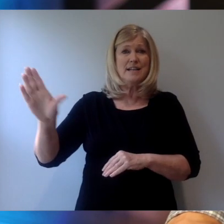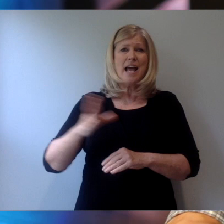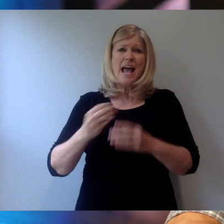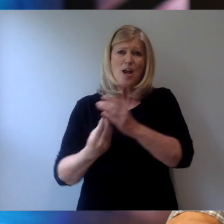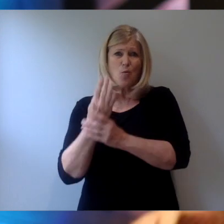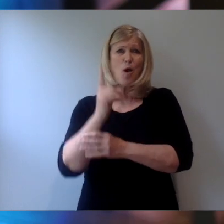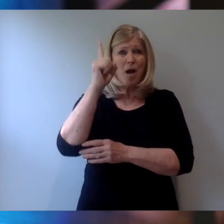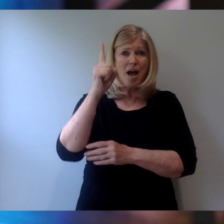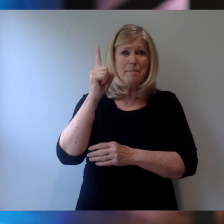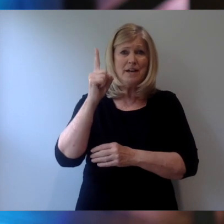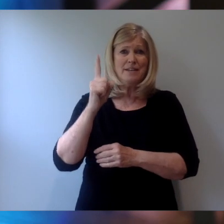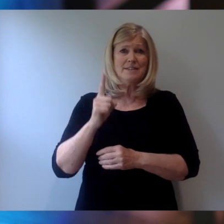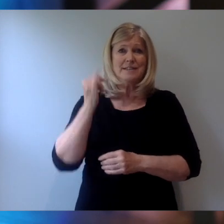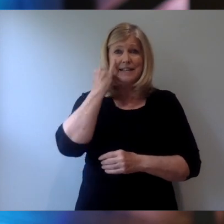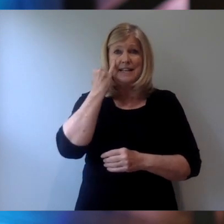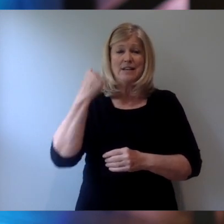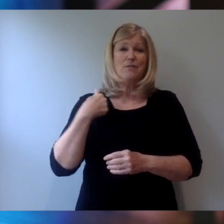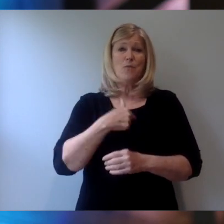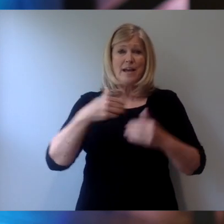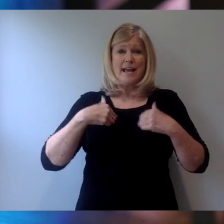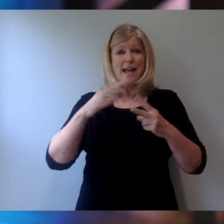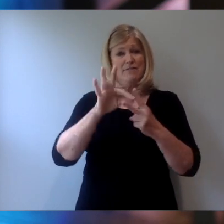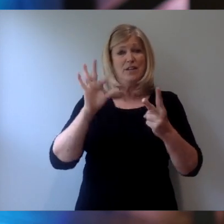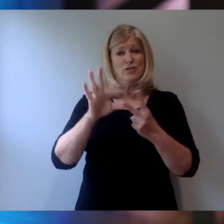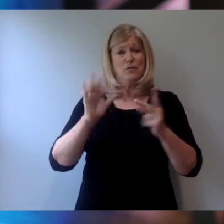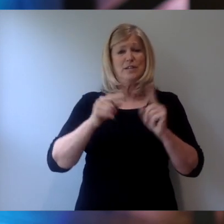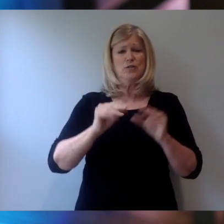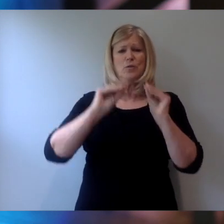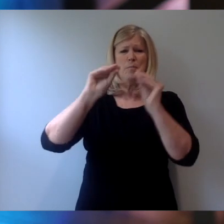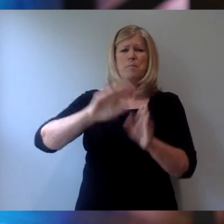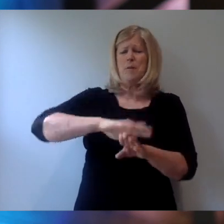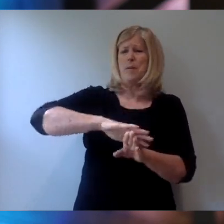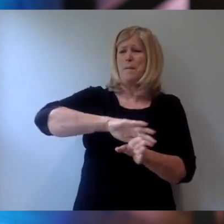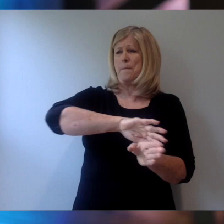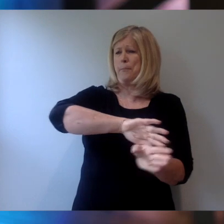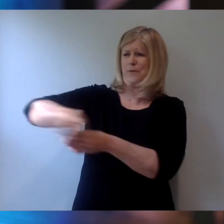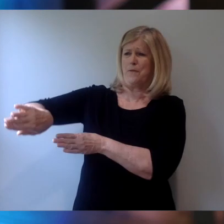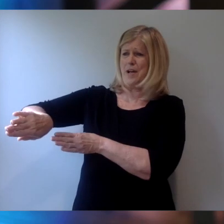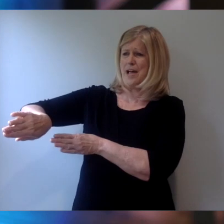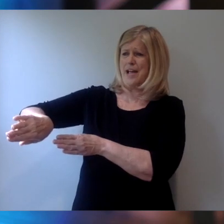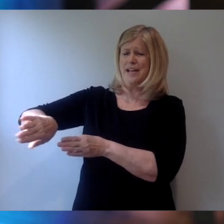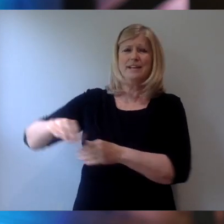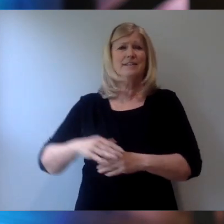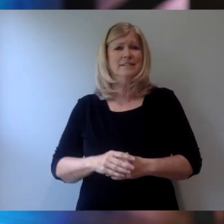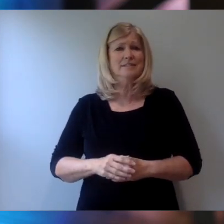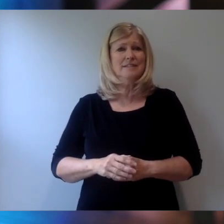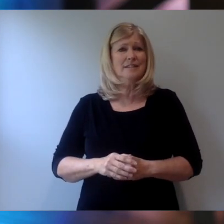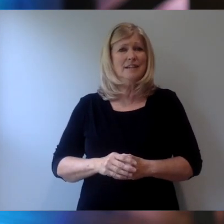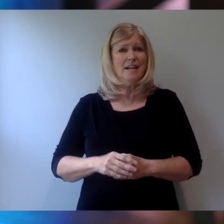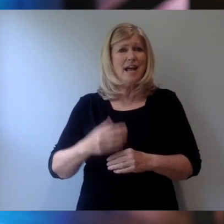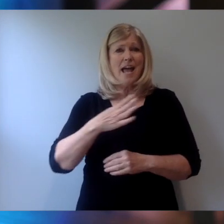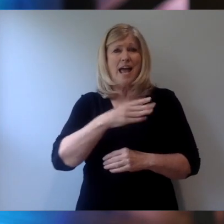If we have the choice to put off or put away and